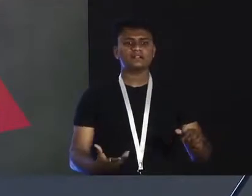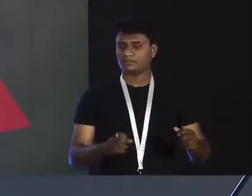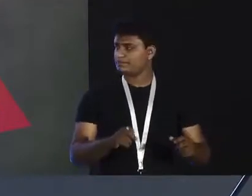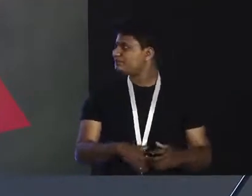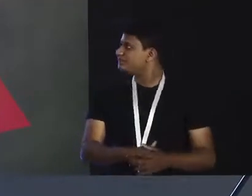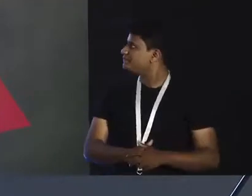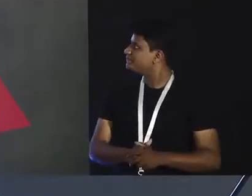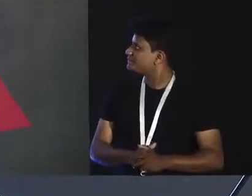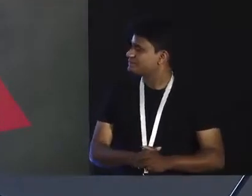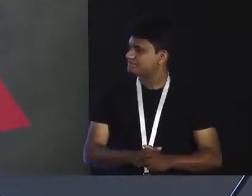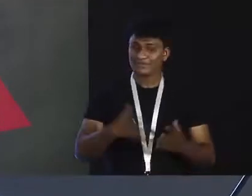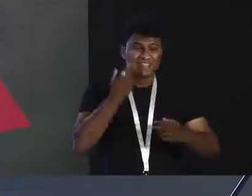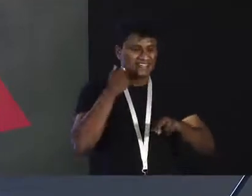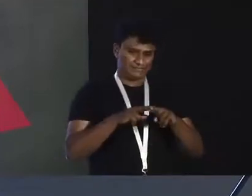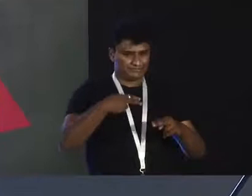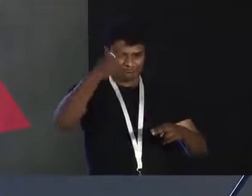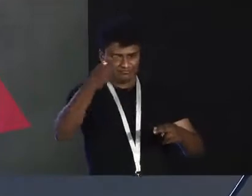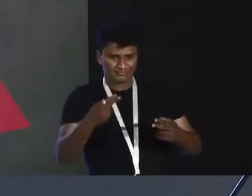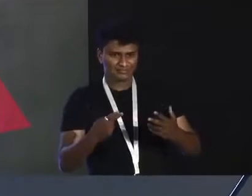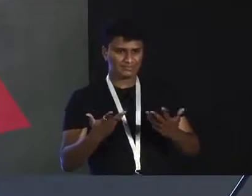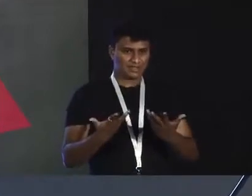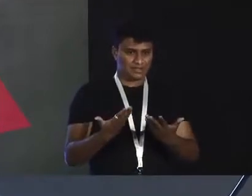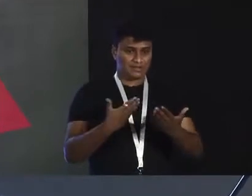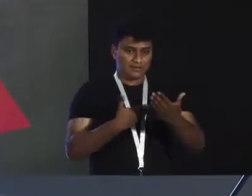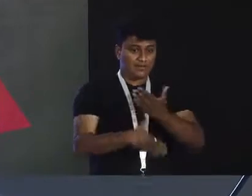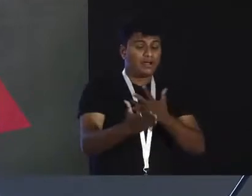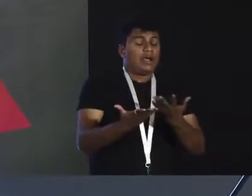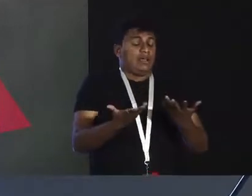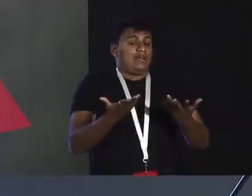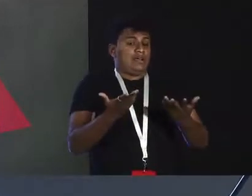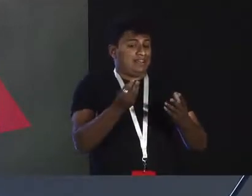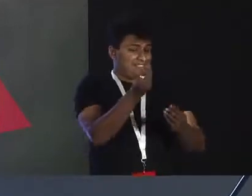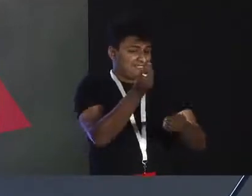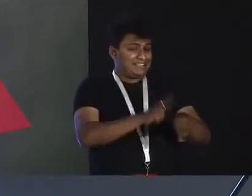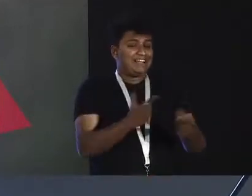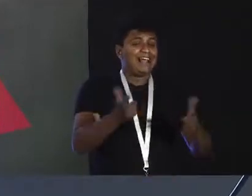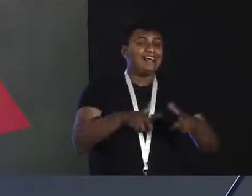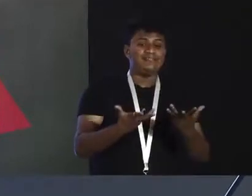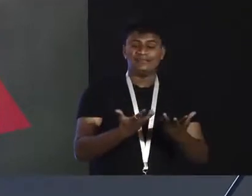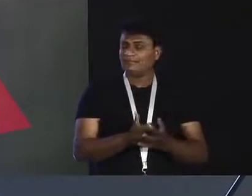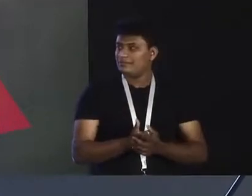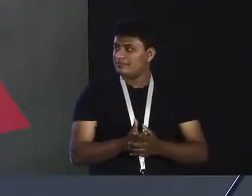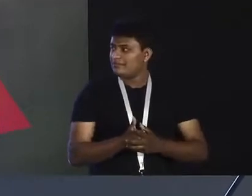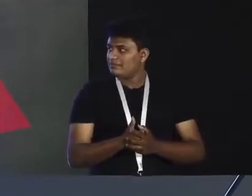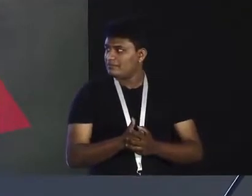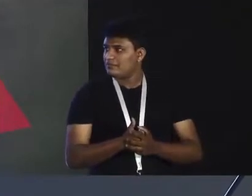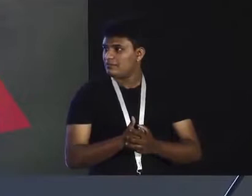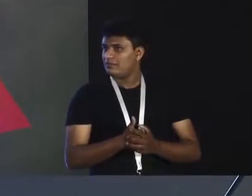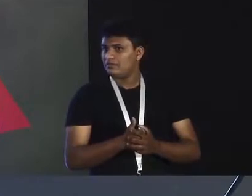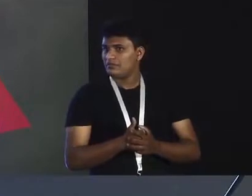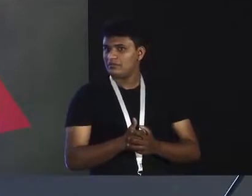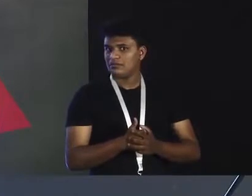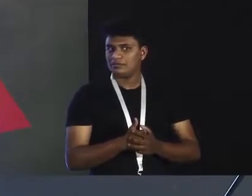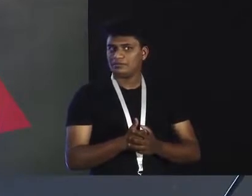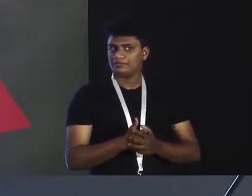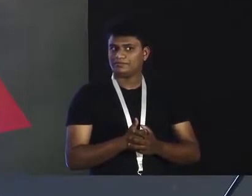If you are designing something, one of the challenges you have is determining how well